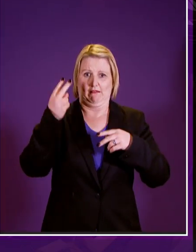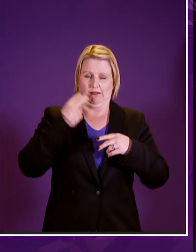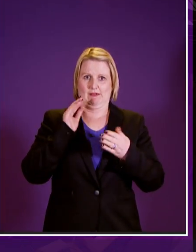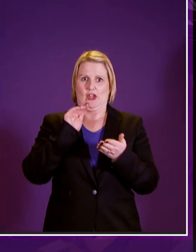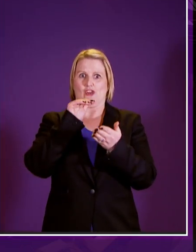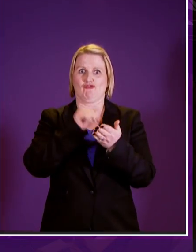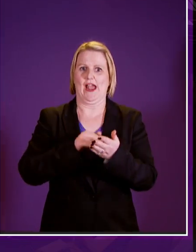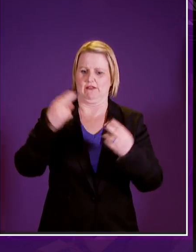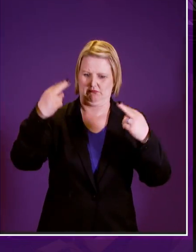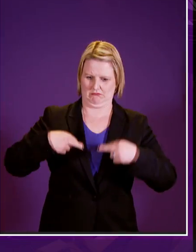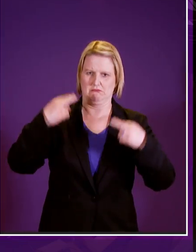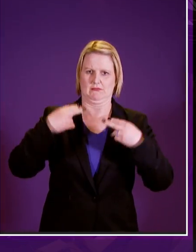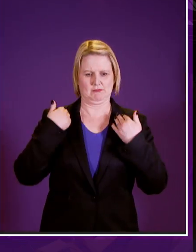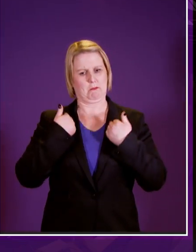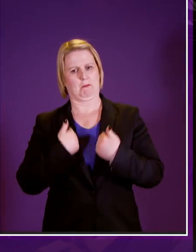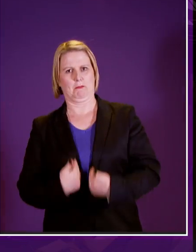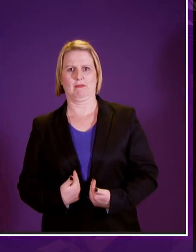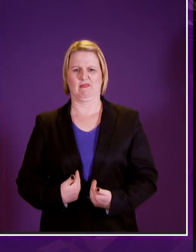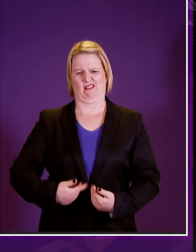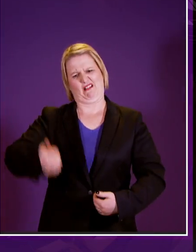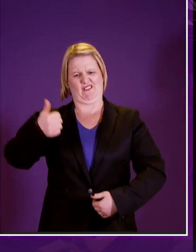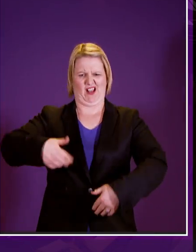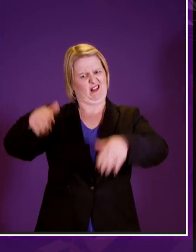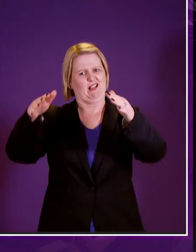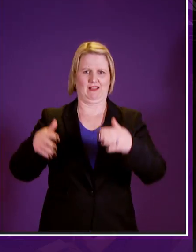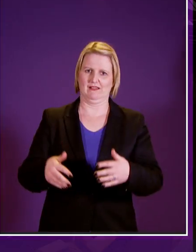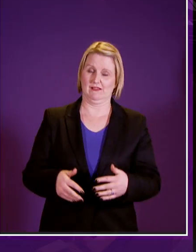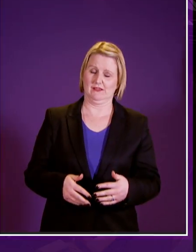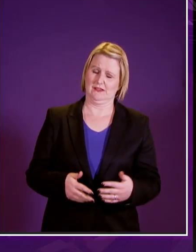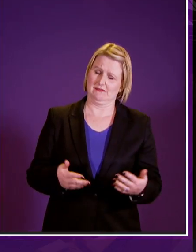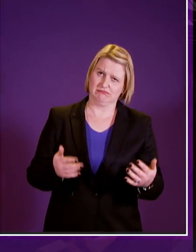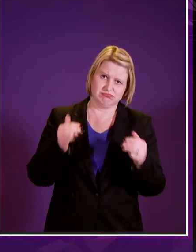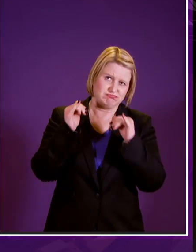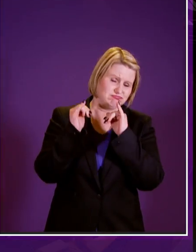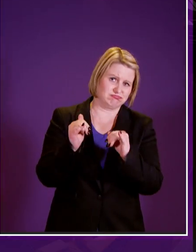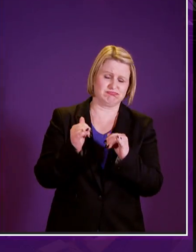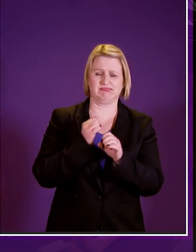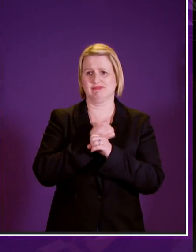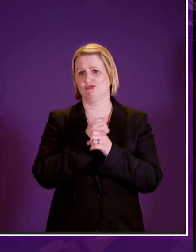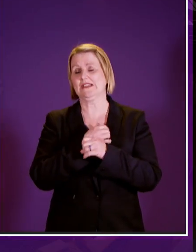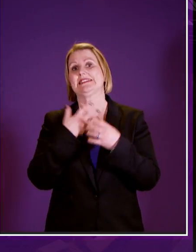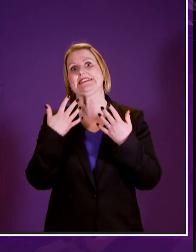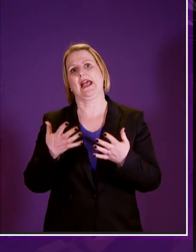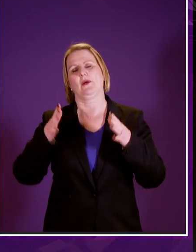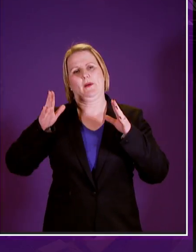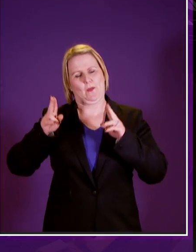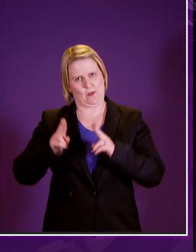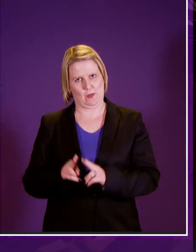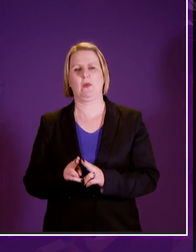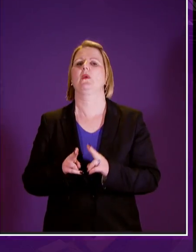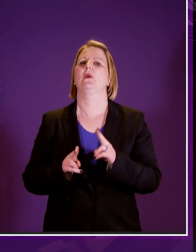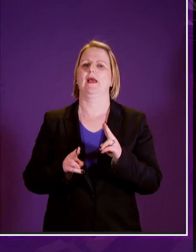well dressed they were telling you felt fine and the fact that we're looking at mental health as well in that field i think it's something that we should be